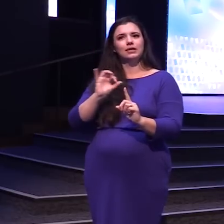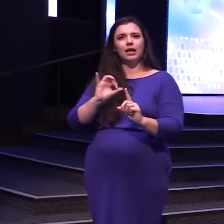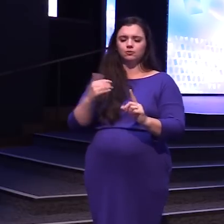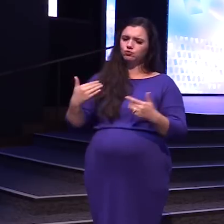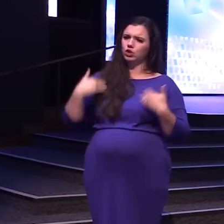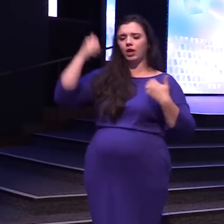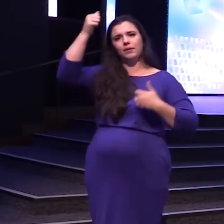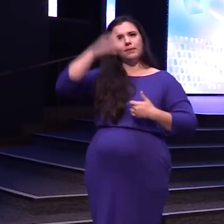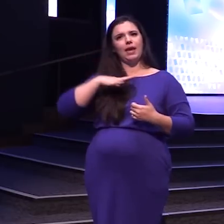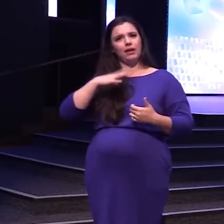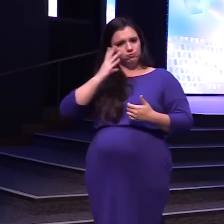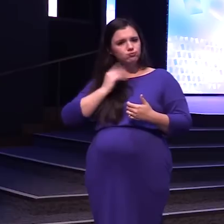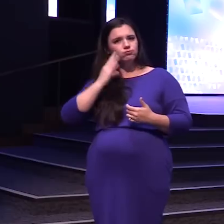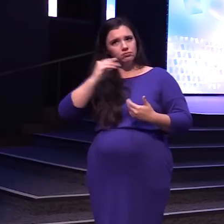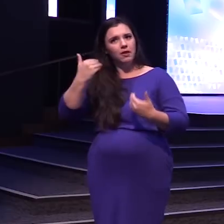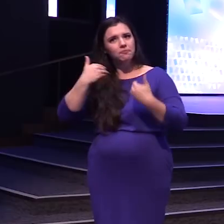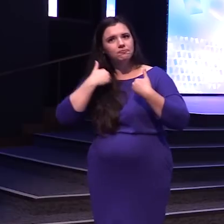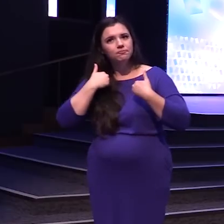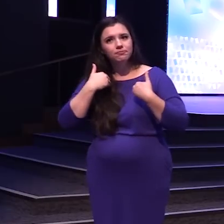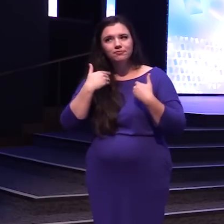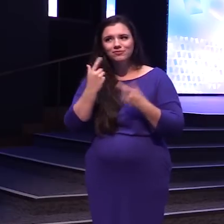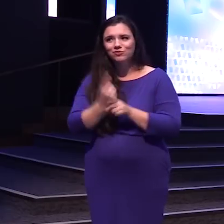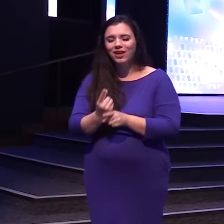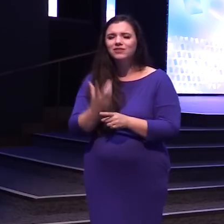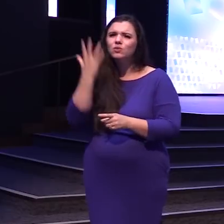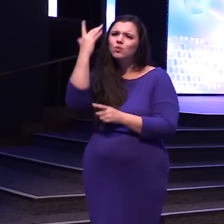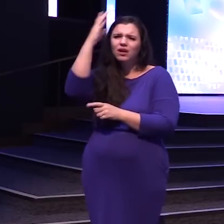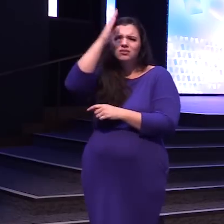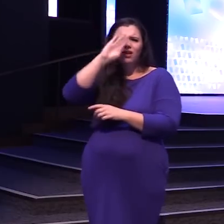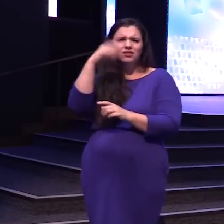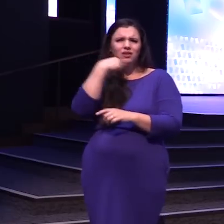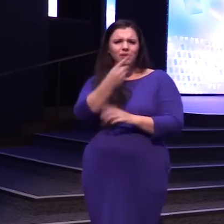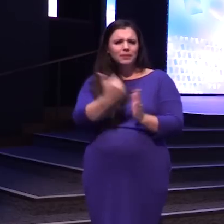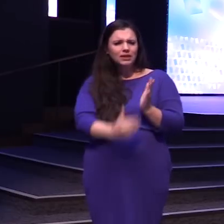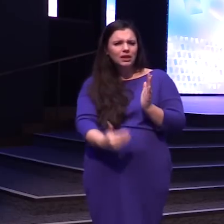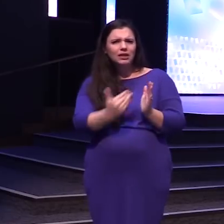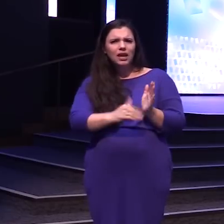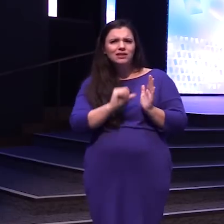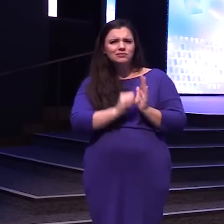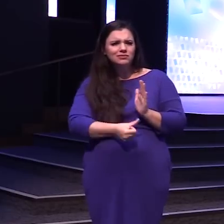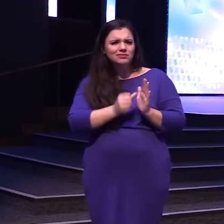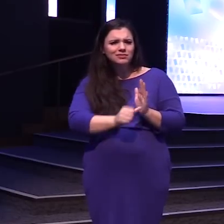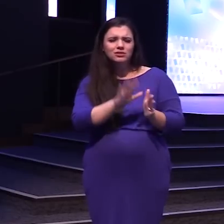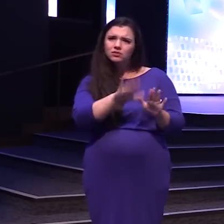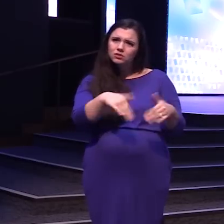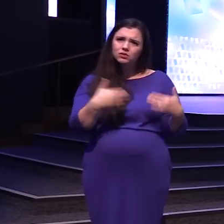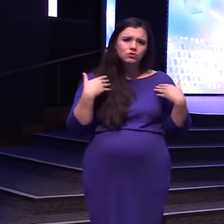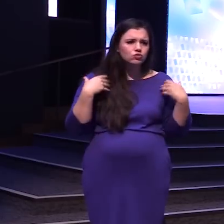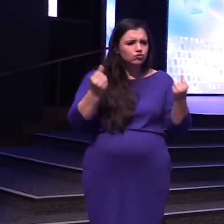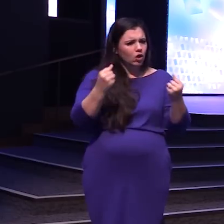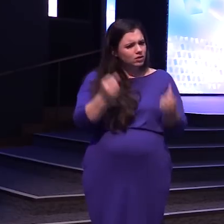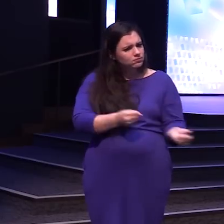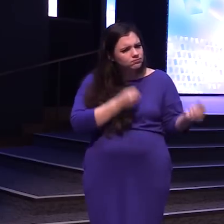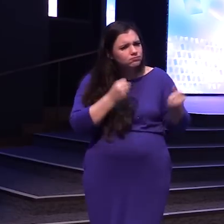young man You know So why is God telling him Over and over Be strong and courageous Be strong and courageous